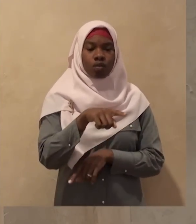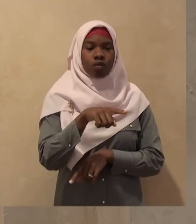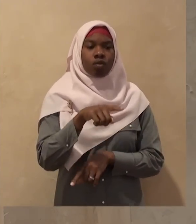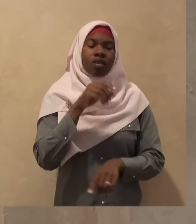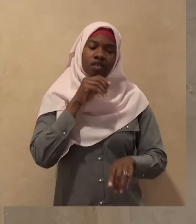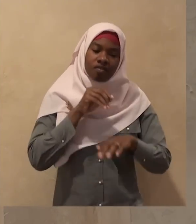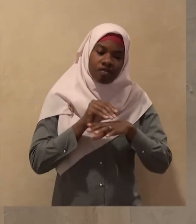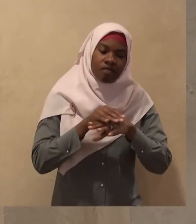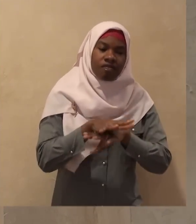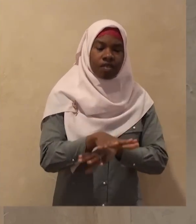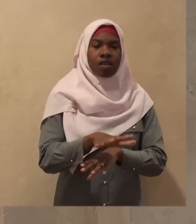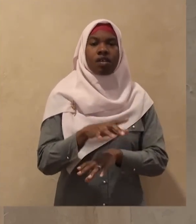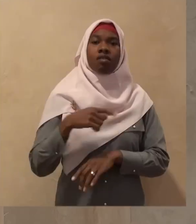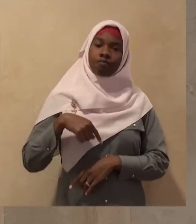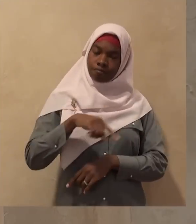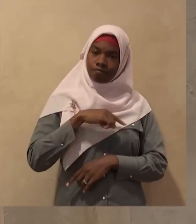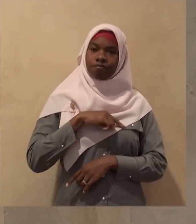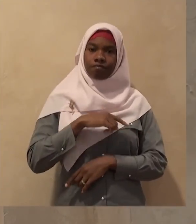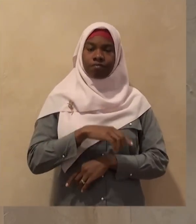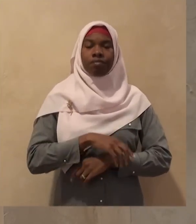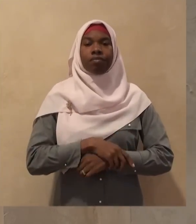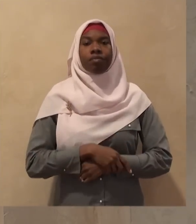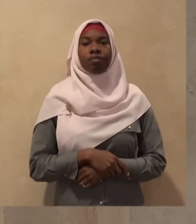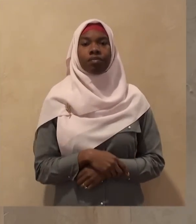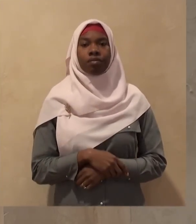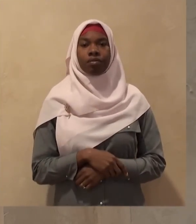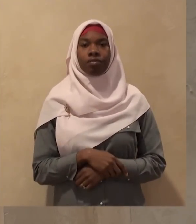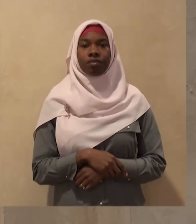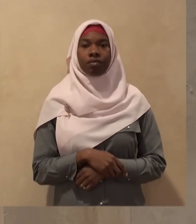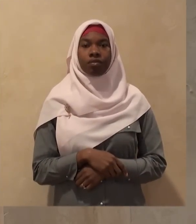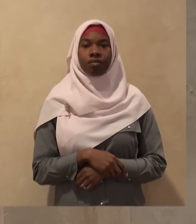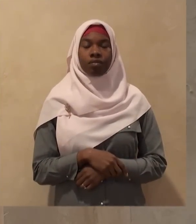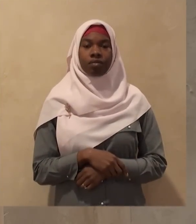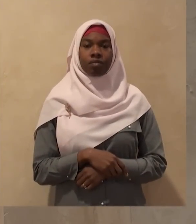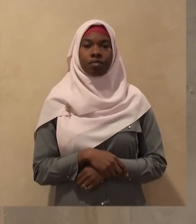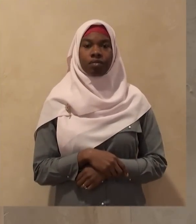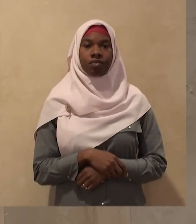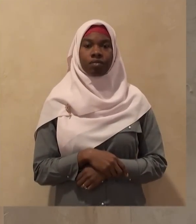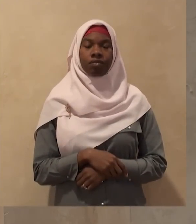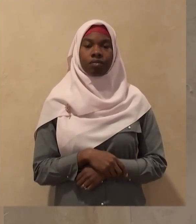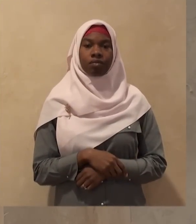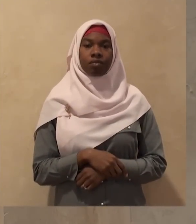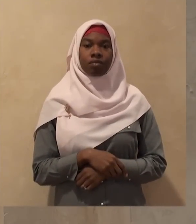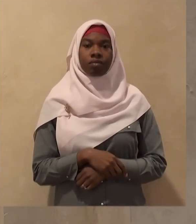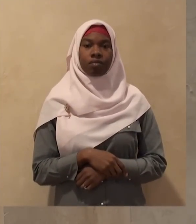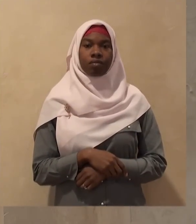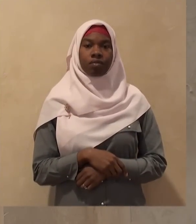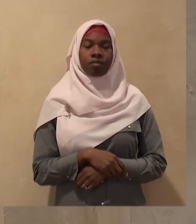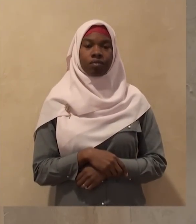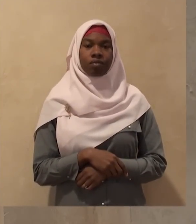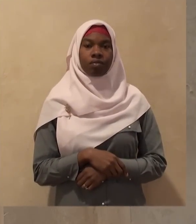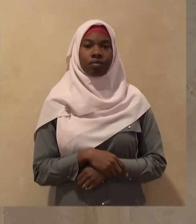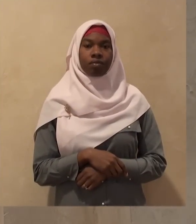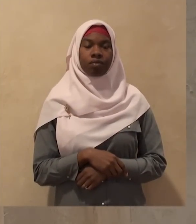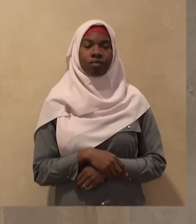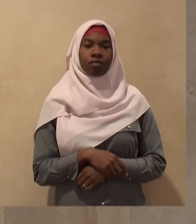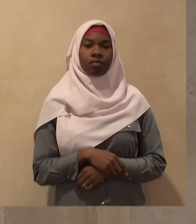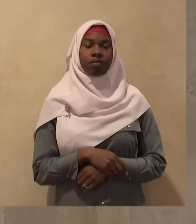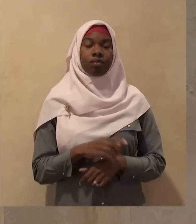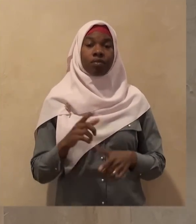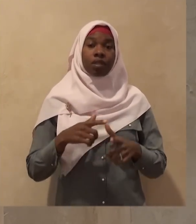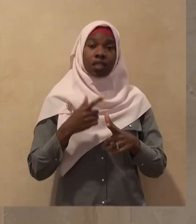Allah sallallahu alayhi wa sallam raised his index index finger towards the heavens towards the sky and said